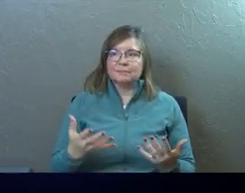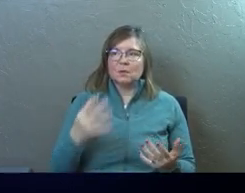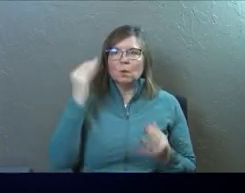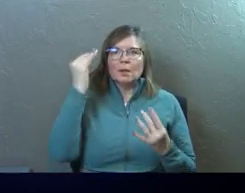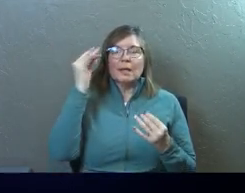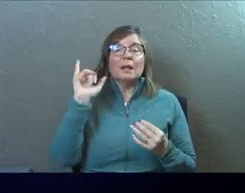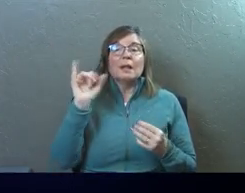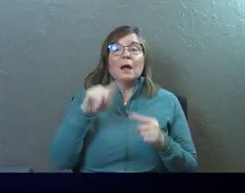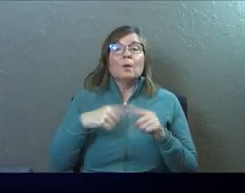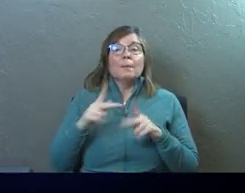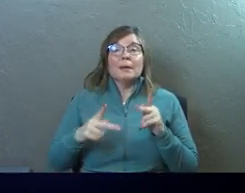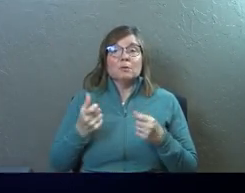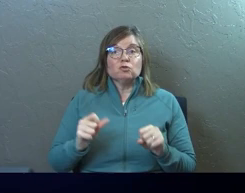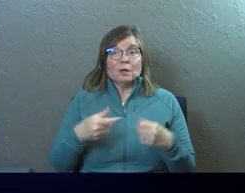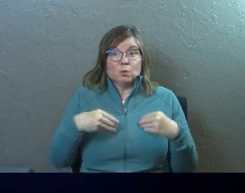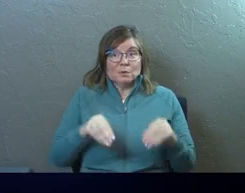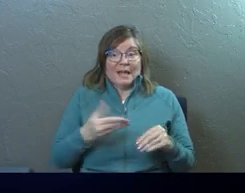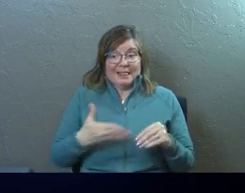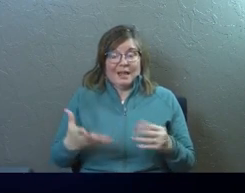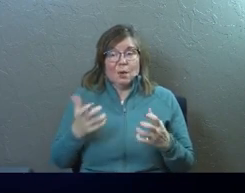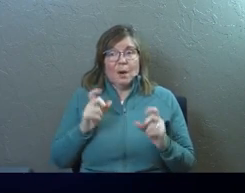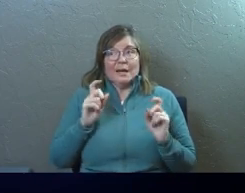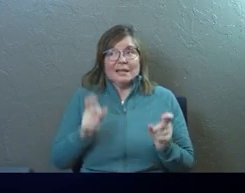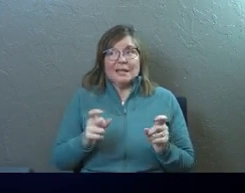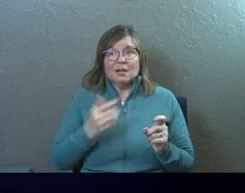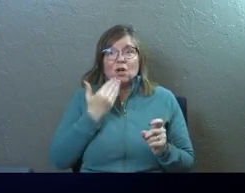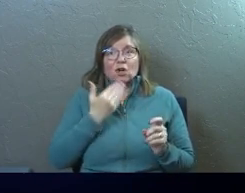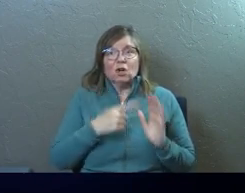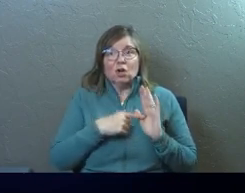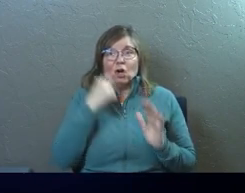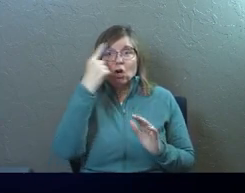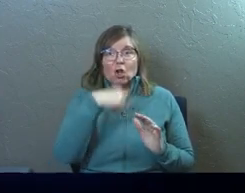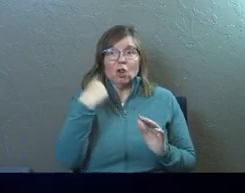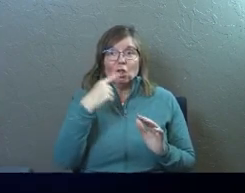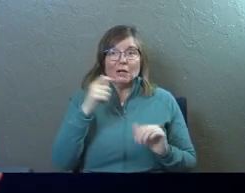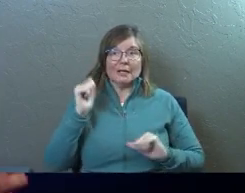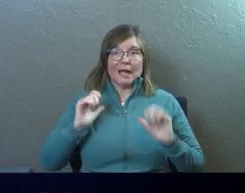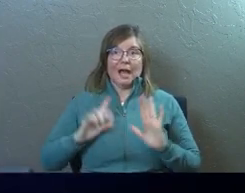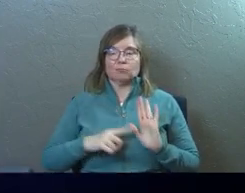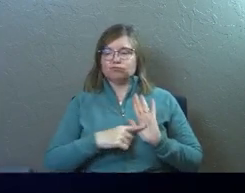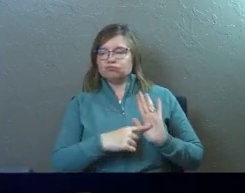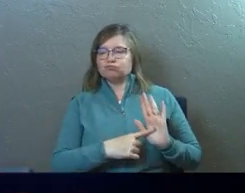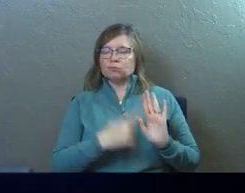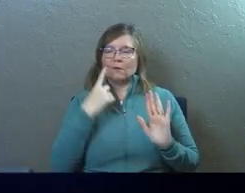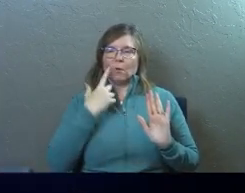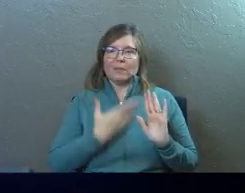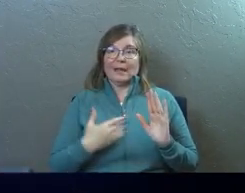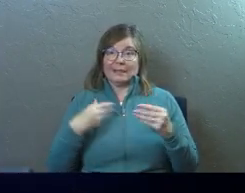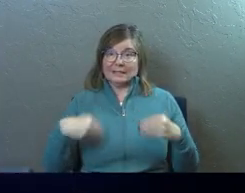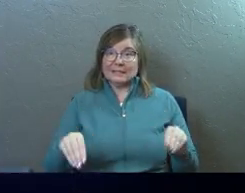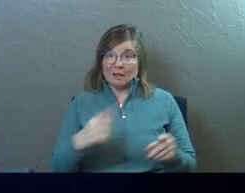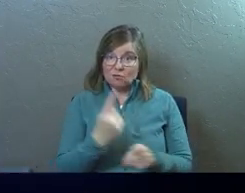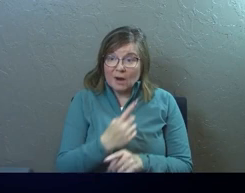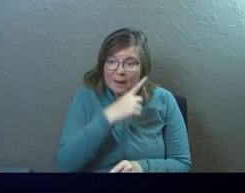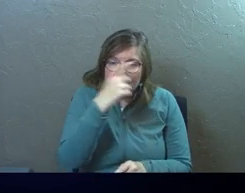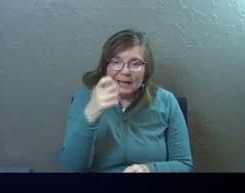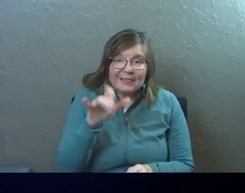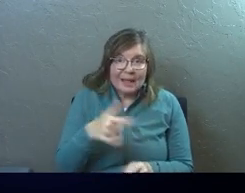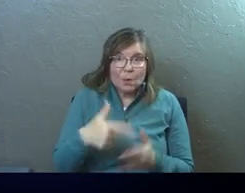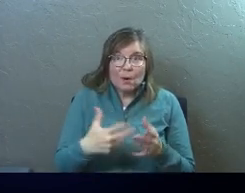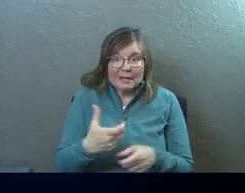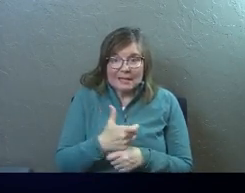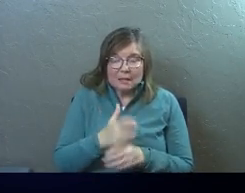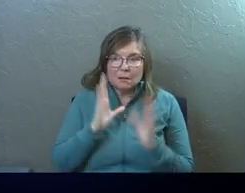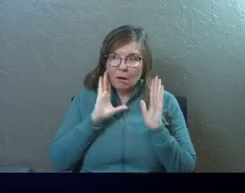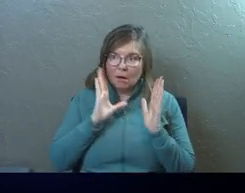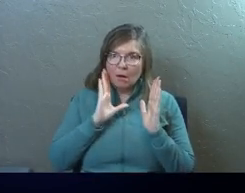You think even when people are trying to sell things, they want to get a good-looking actor to be the spokesman for the thing that they're selling, right? Because that's